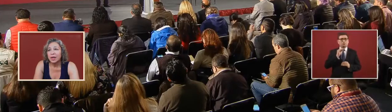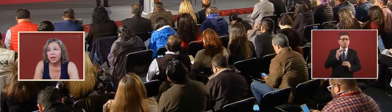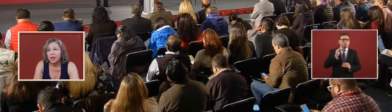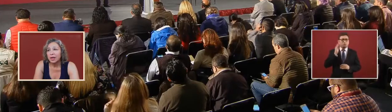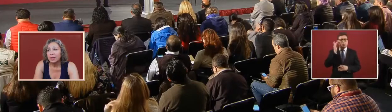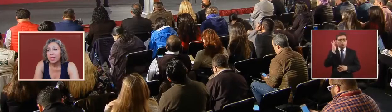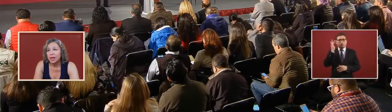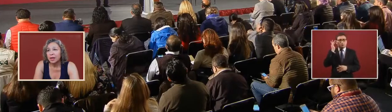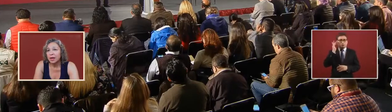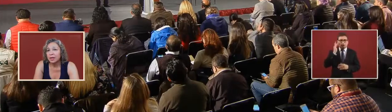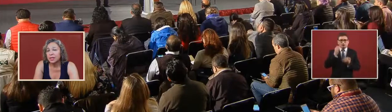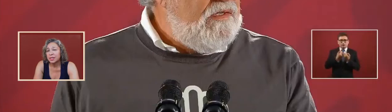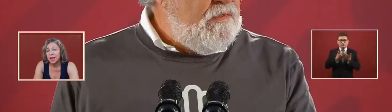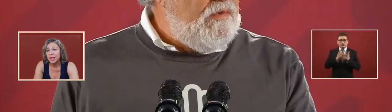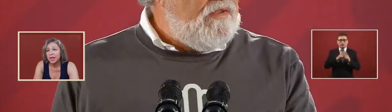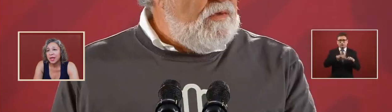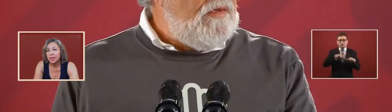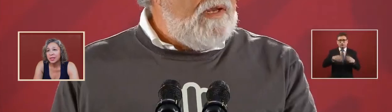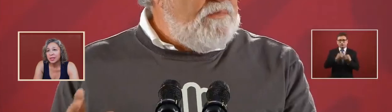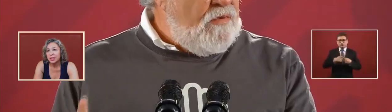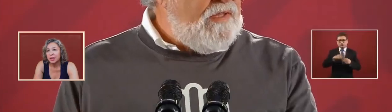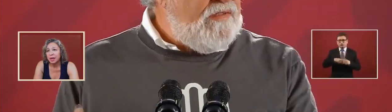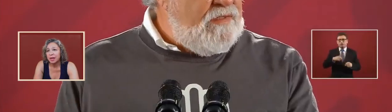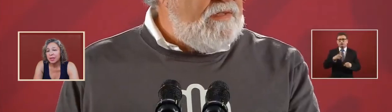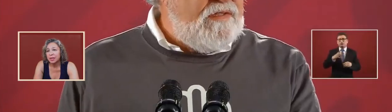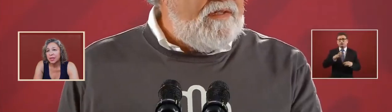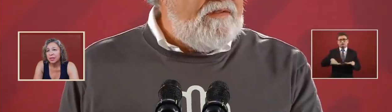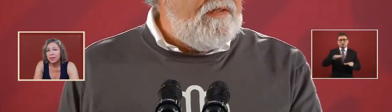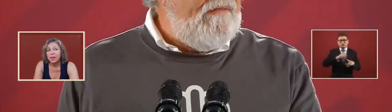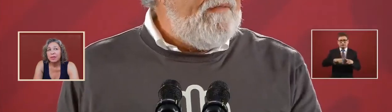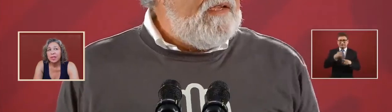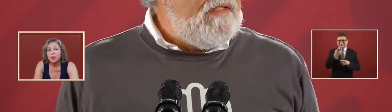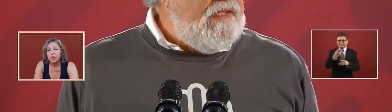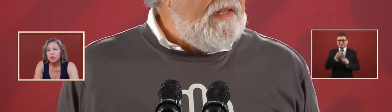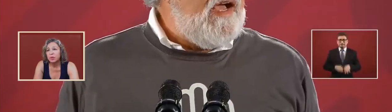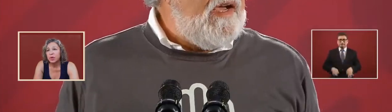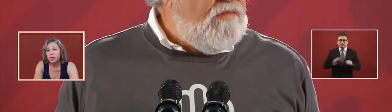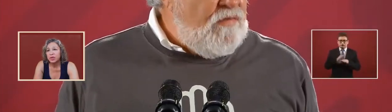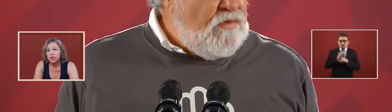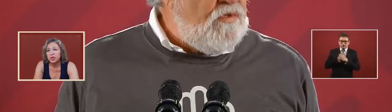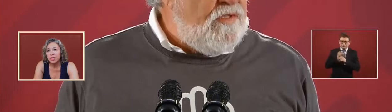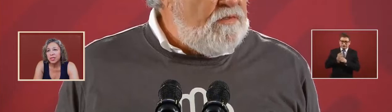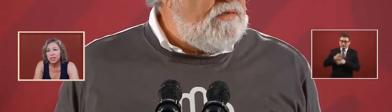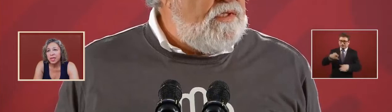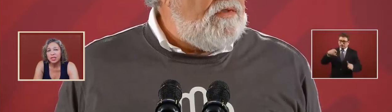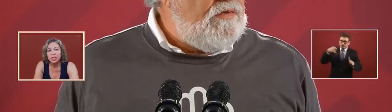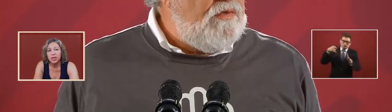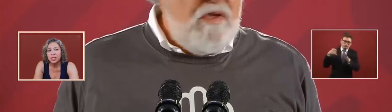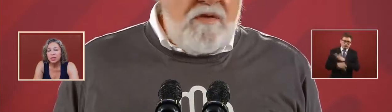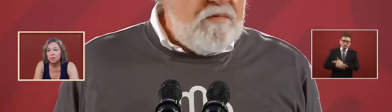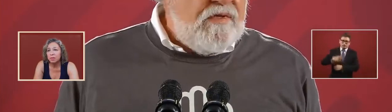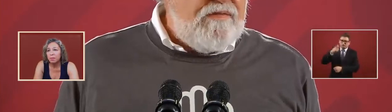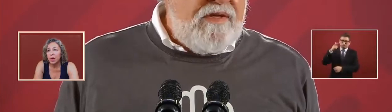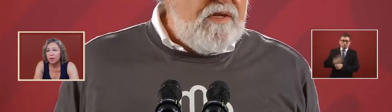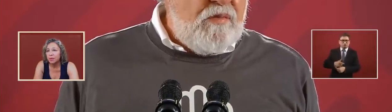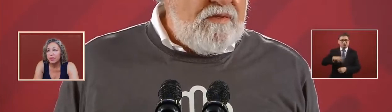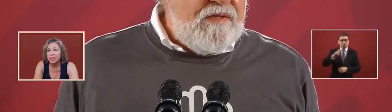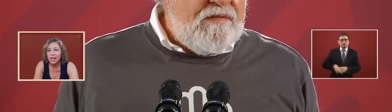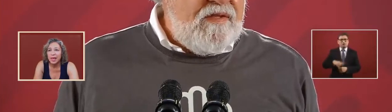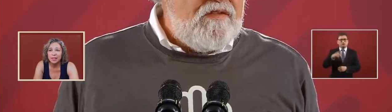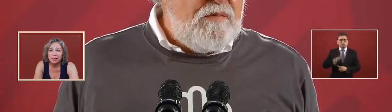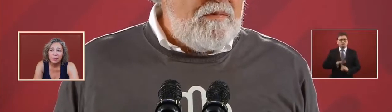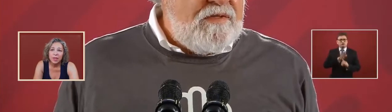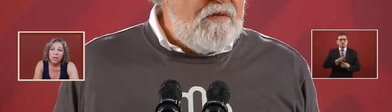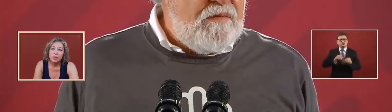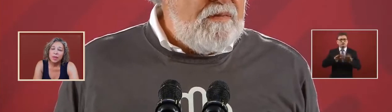that that society has done that's why it's important to transcend to get to the bottom of